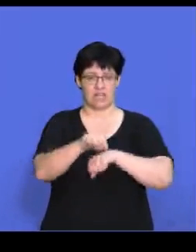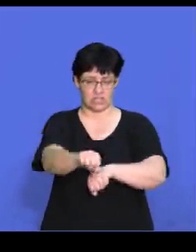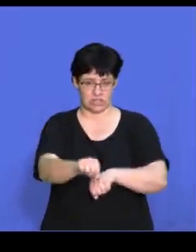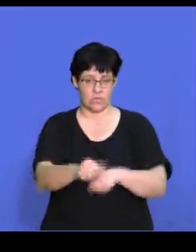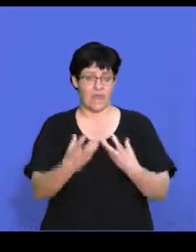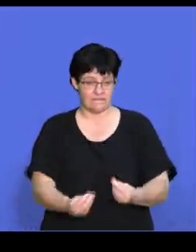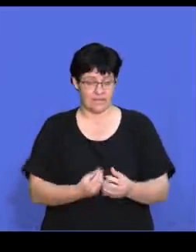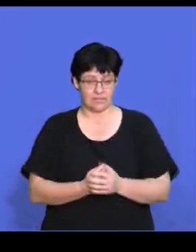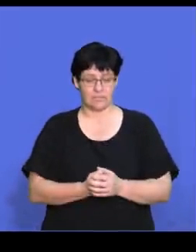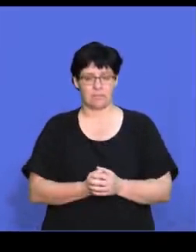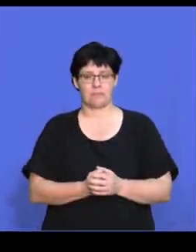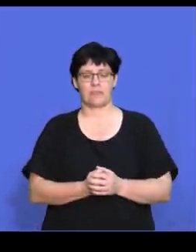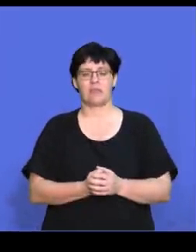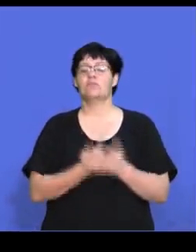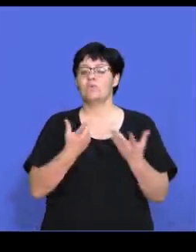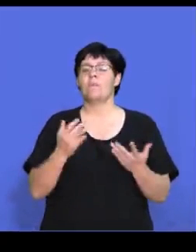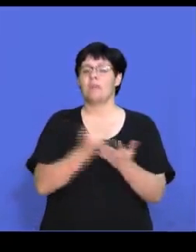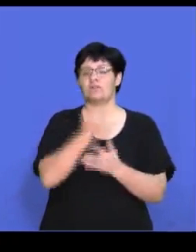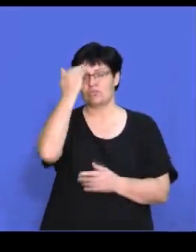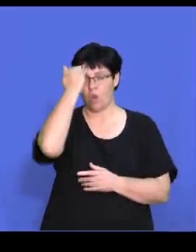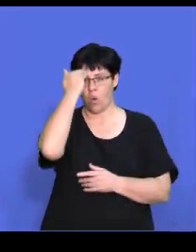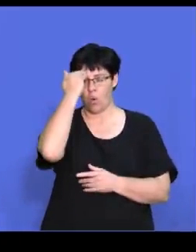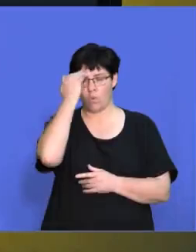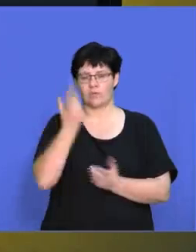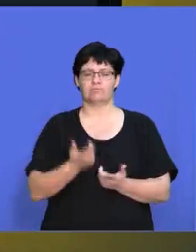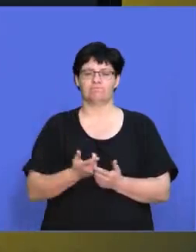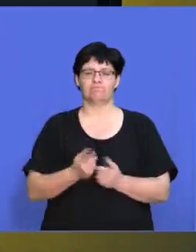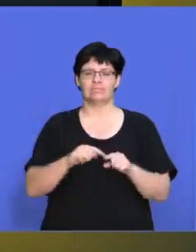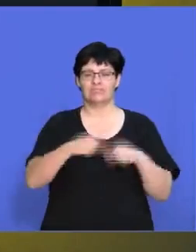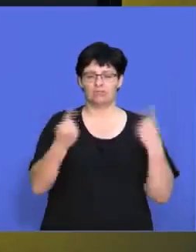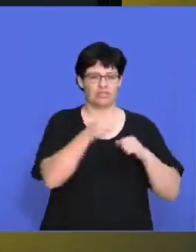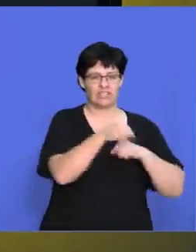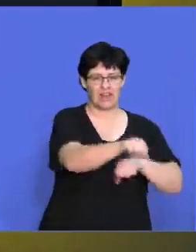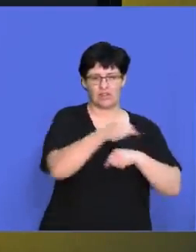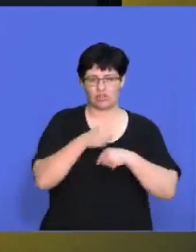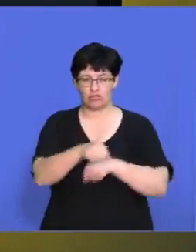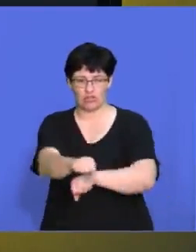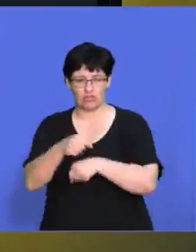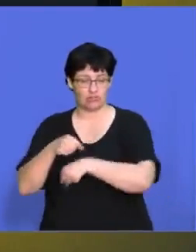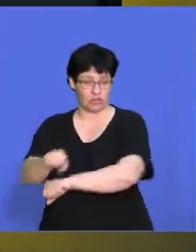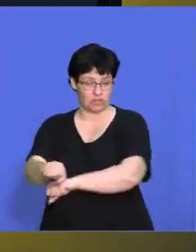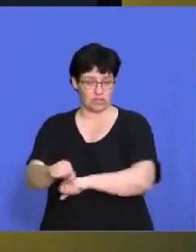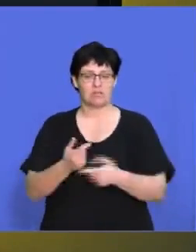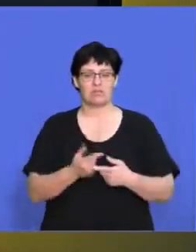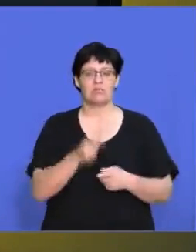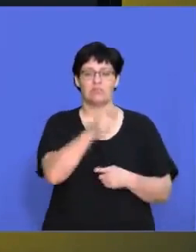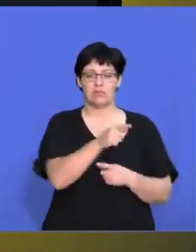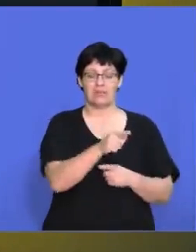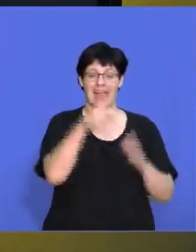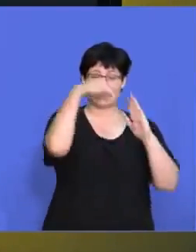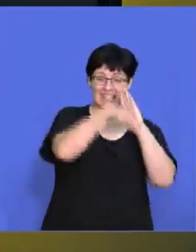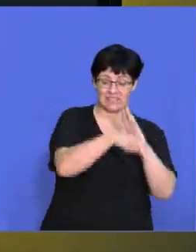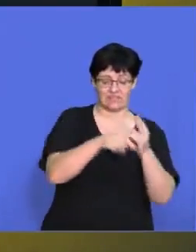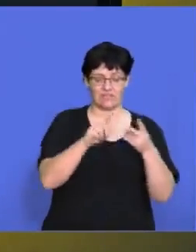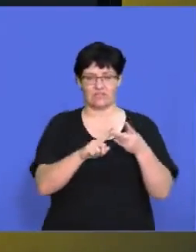strategies that you get there. You're going to have to know your different types of strategies in terms of are they